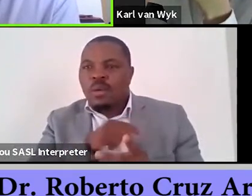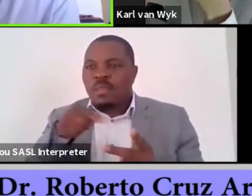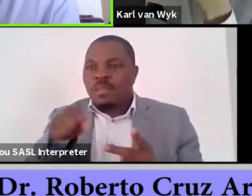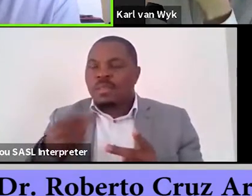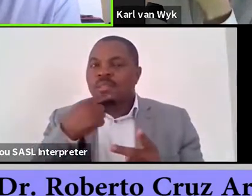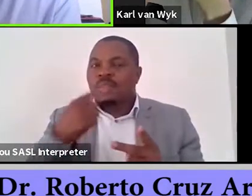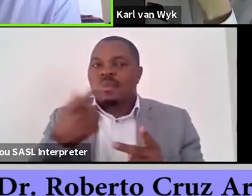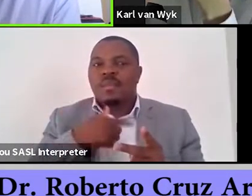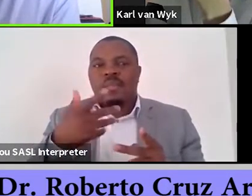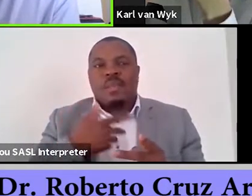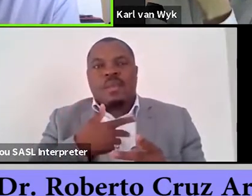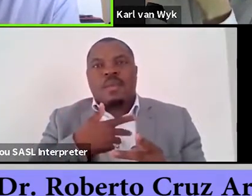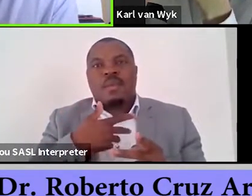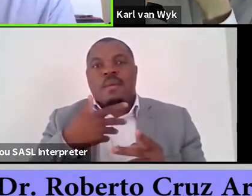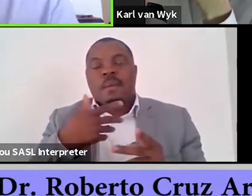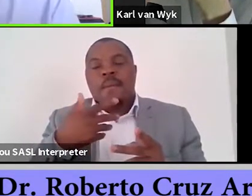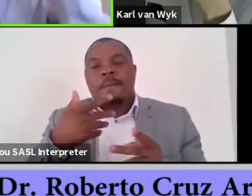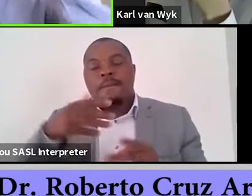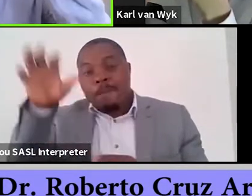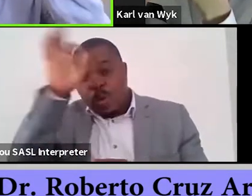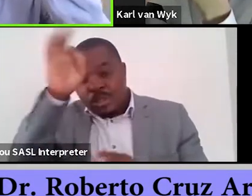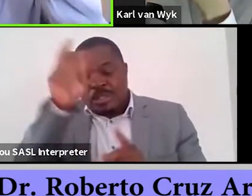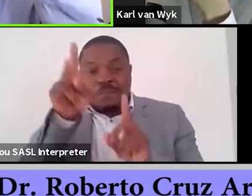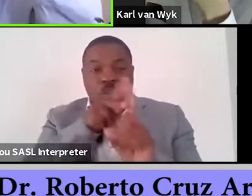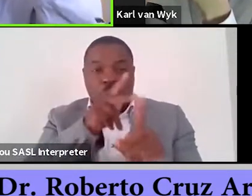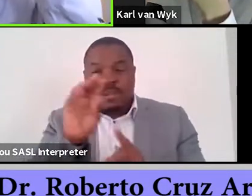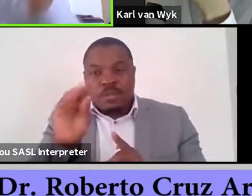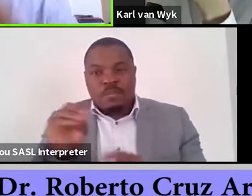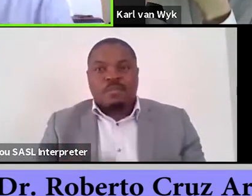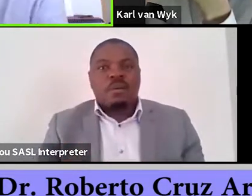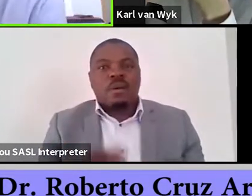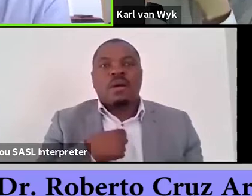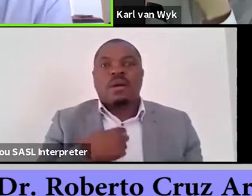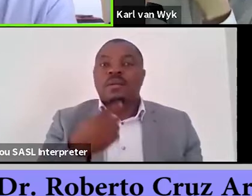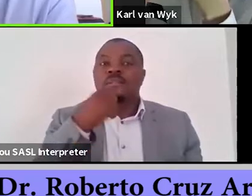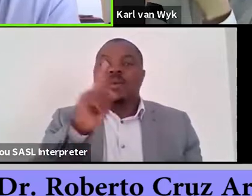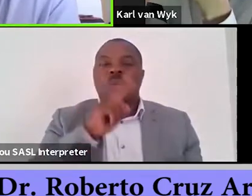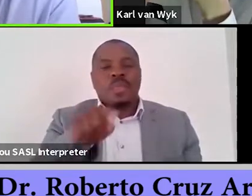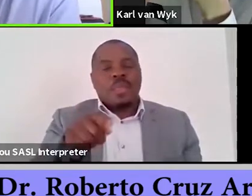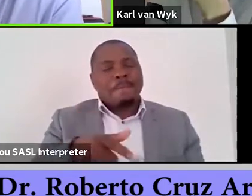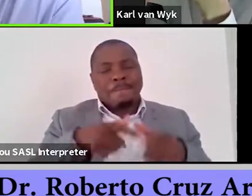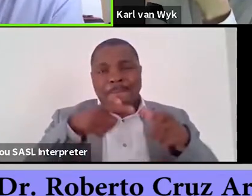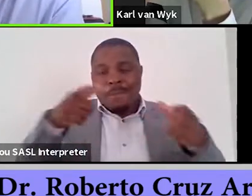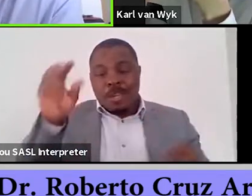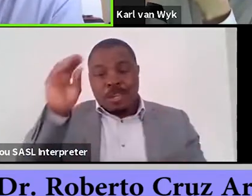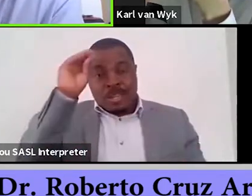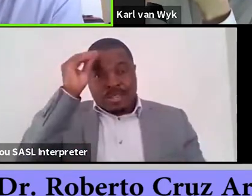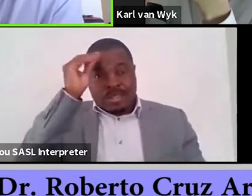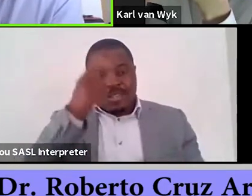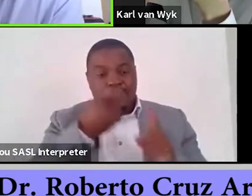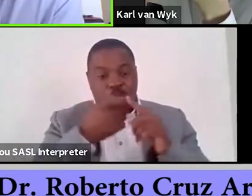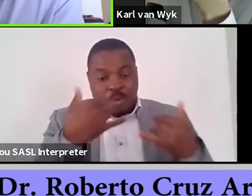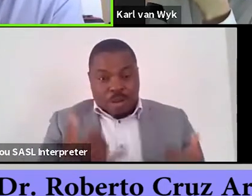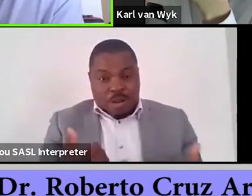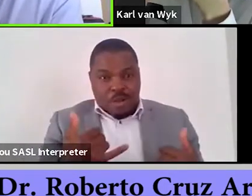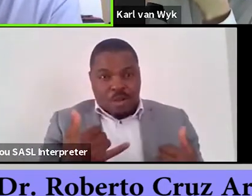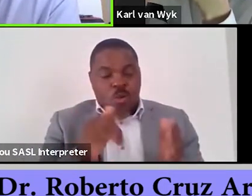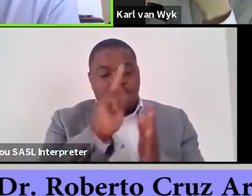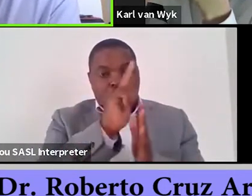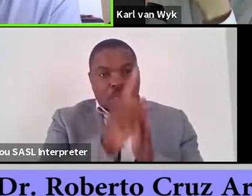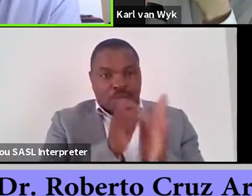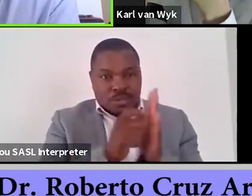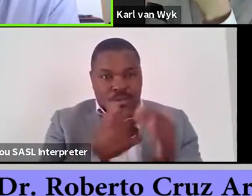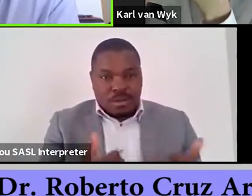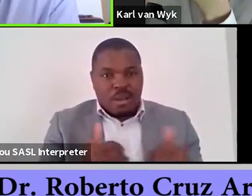and police violence. I will say that this is one of the main interests of contemporary literature, knowing